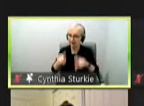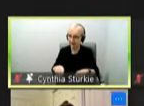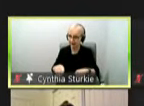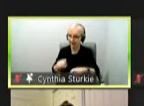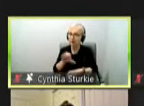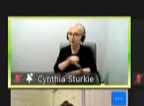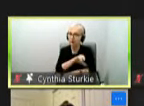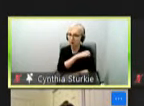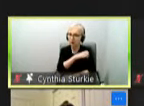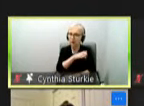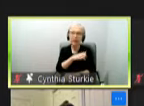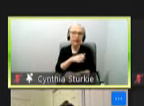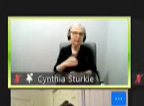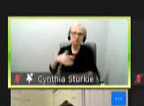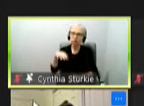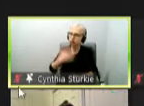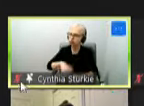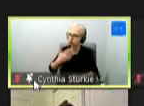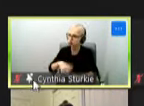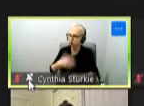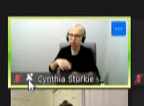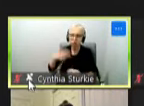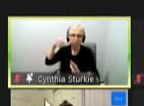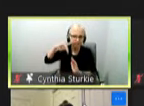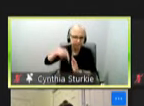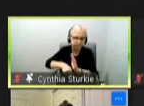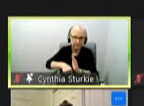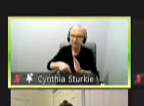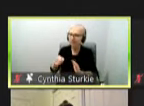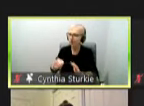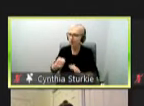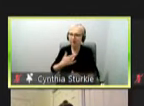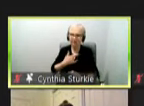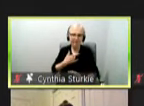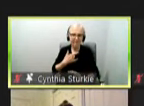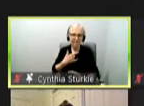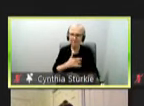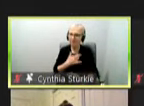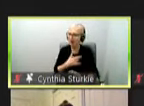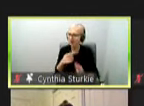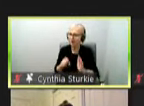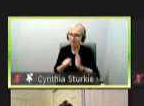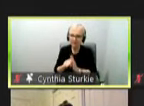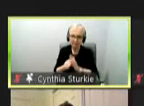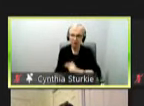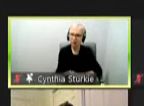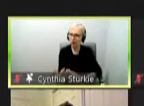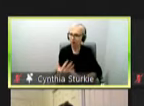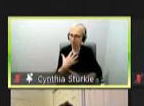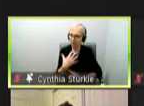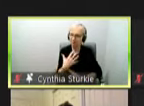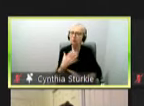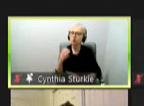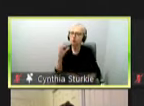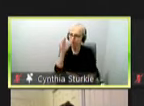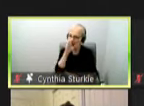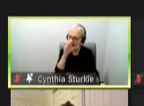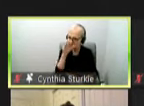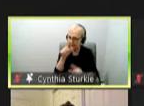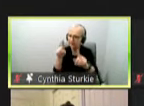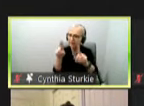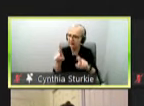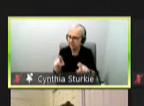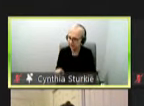large amount of diagnostic testing happening, and we do encourage anyone who has symptoms or has an exposure to seek testing. We have over